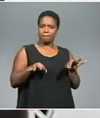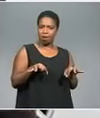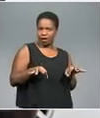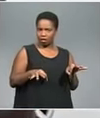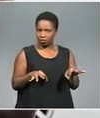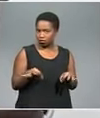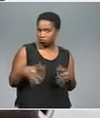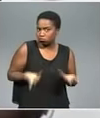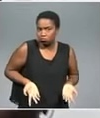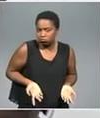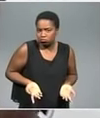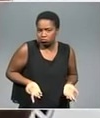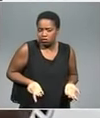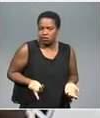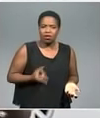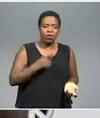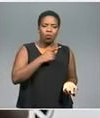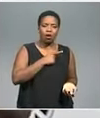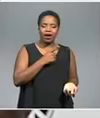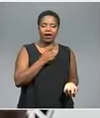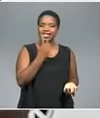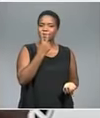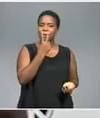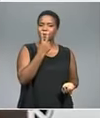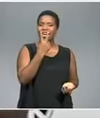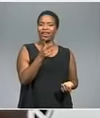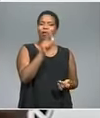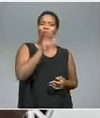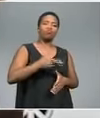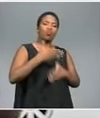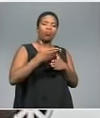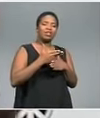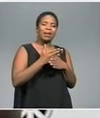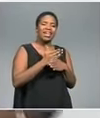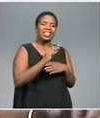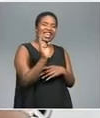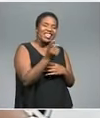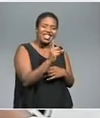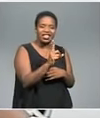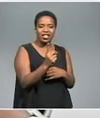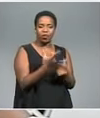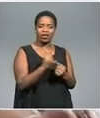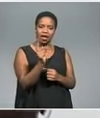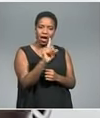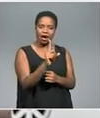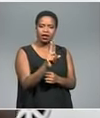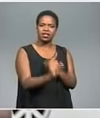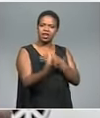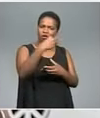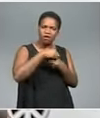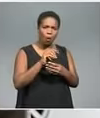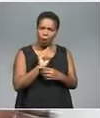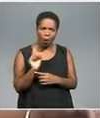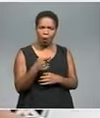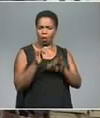we don't look at the social status. We engage with people. We don't script them. And they